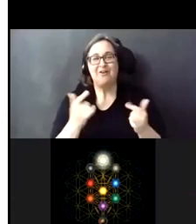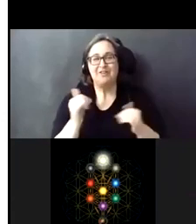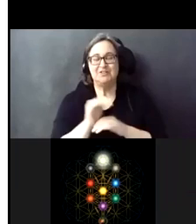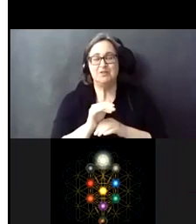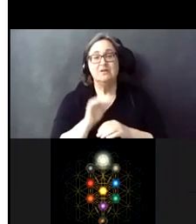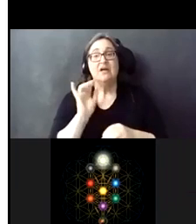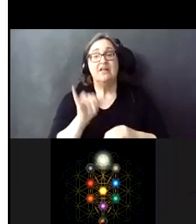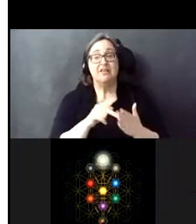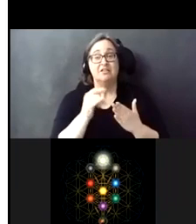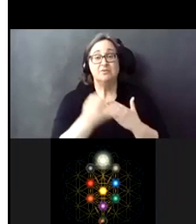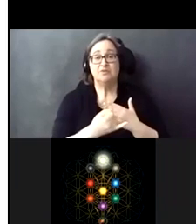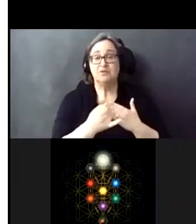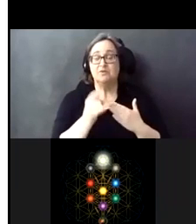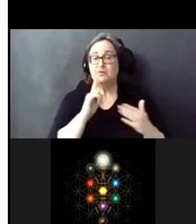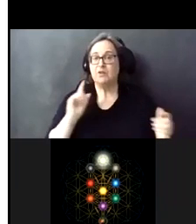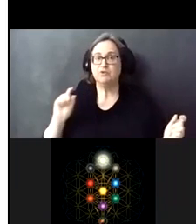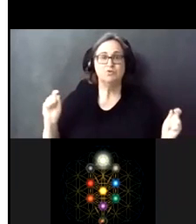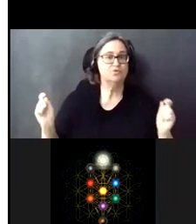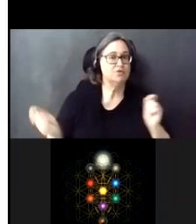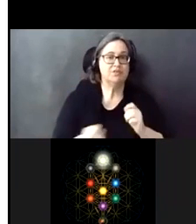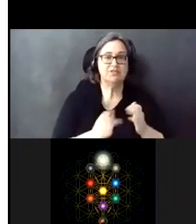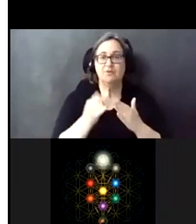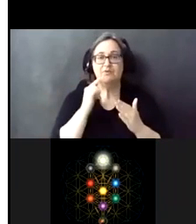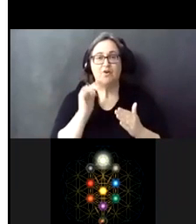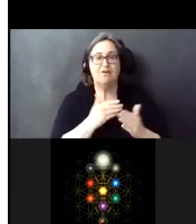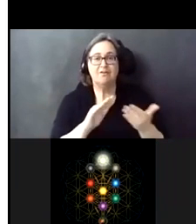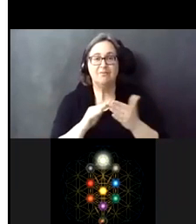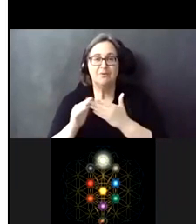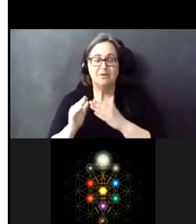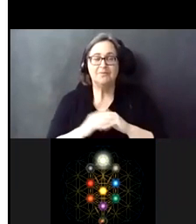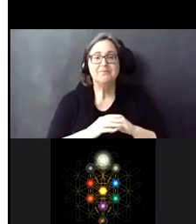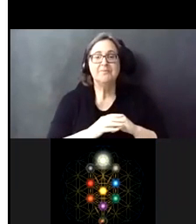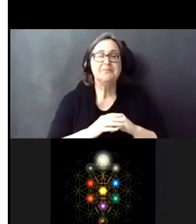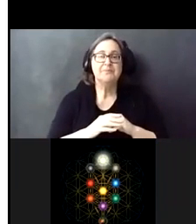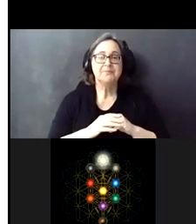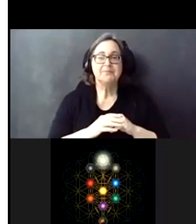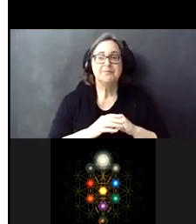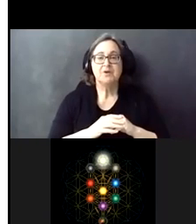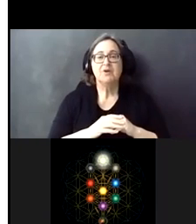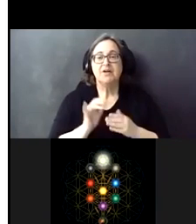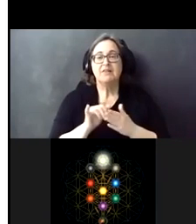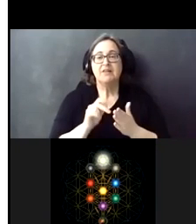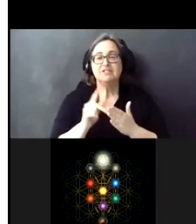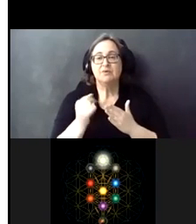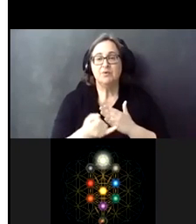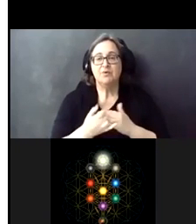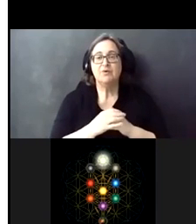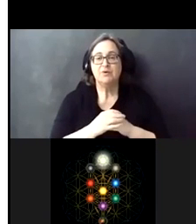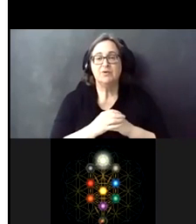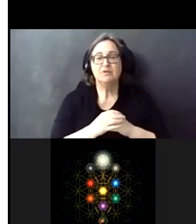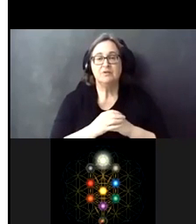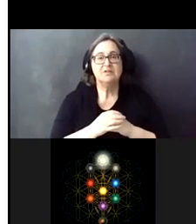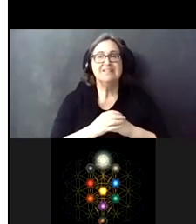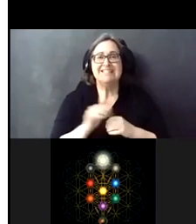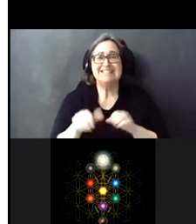a project that is a transformative project for our community. This is a project that's 10 years in the making,